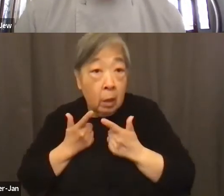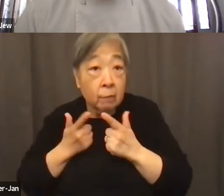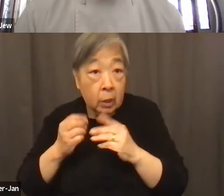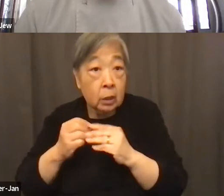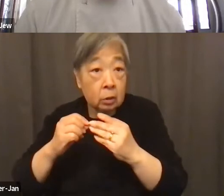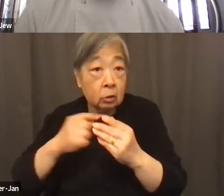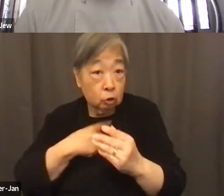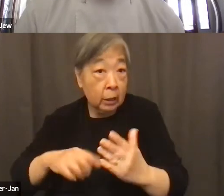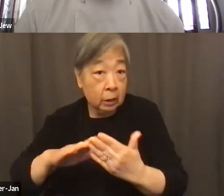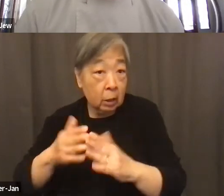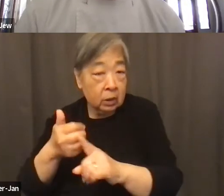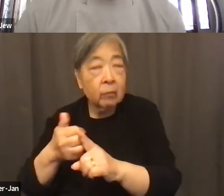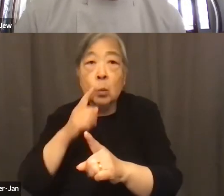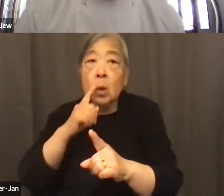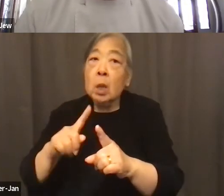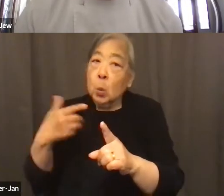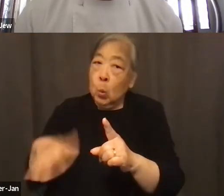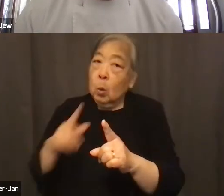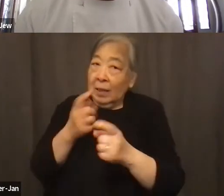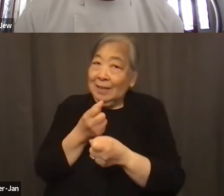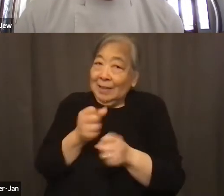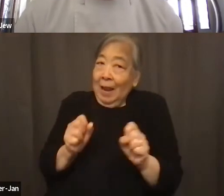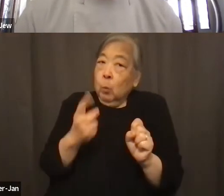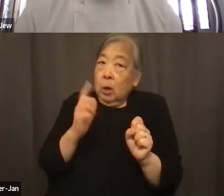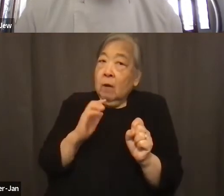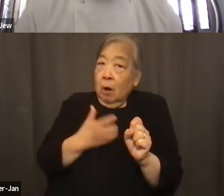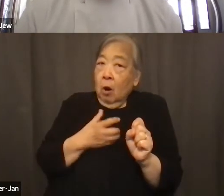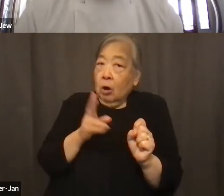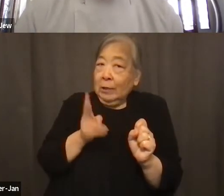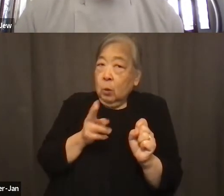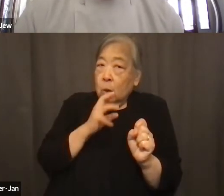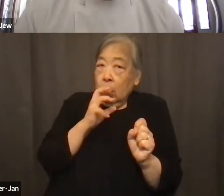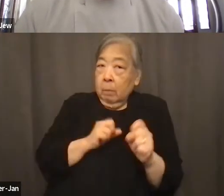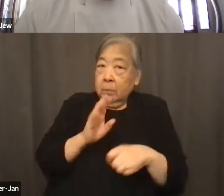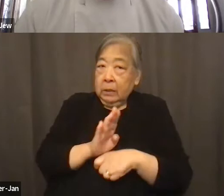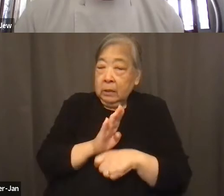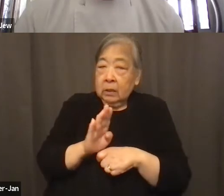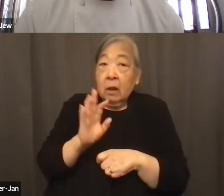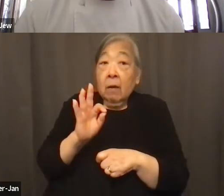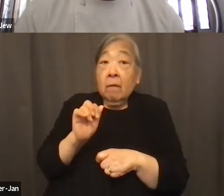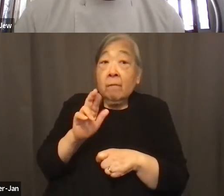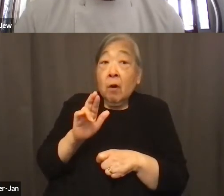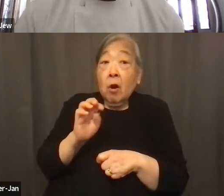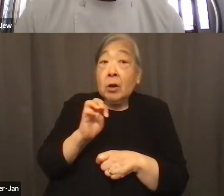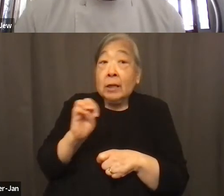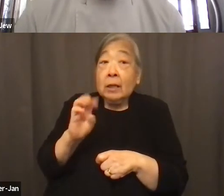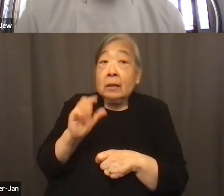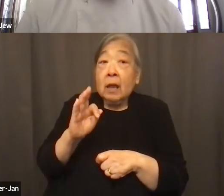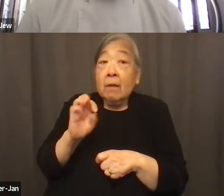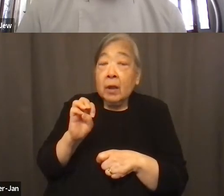really big that actually saved one of our legacy businesses here Far East Cafe from closing down completely.